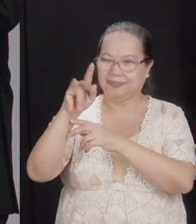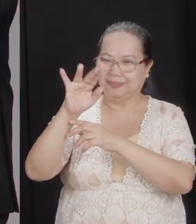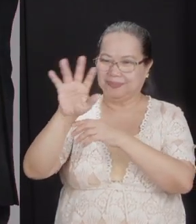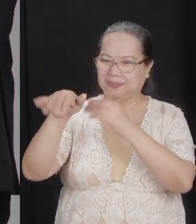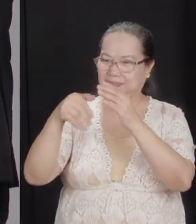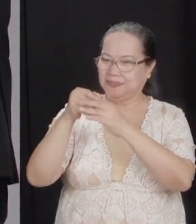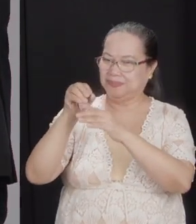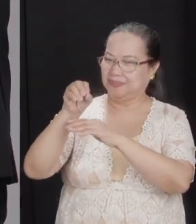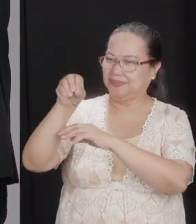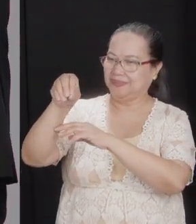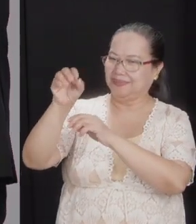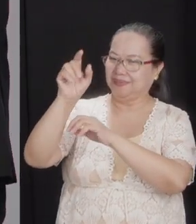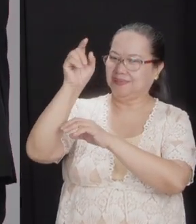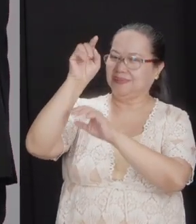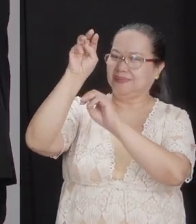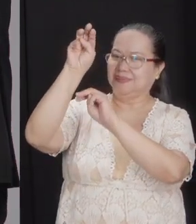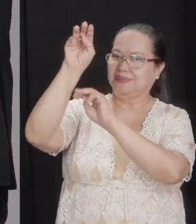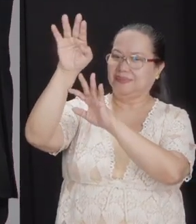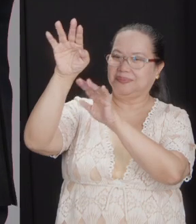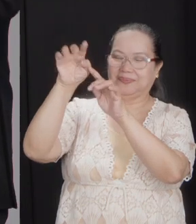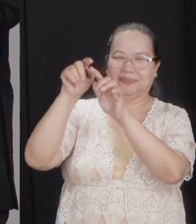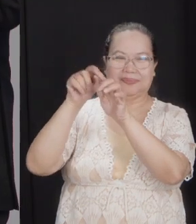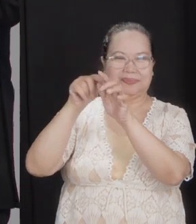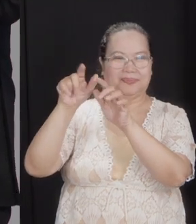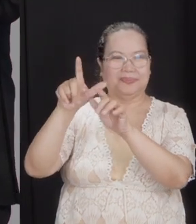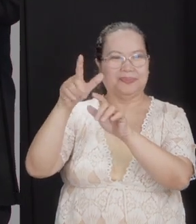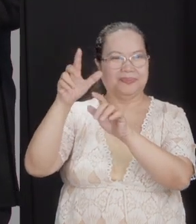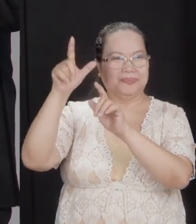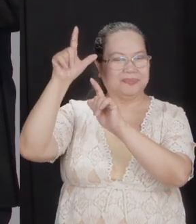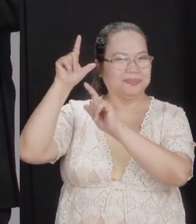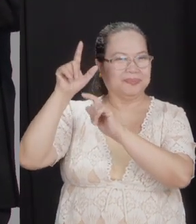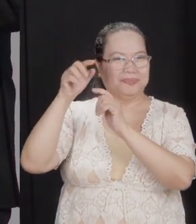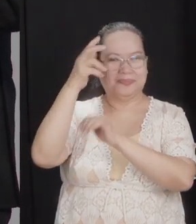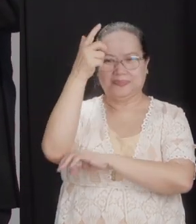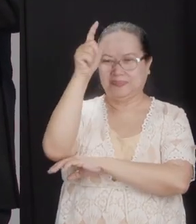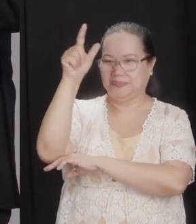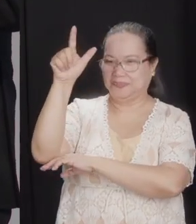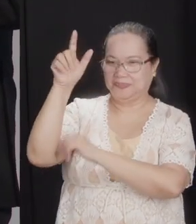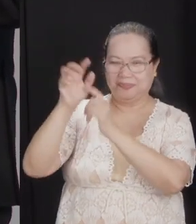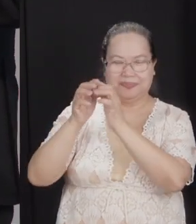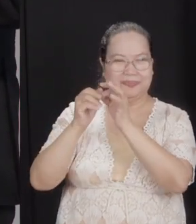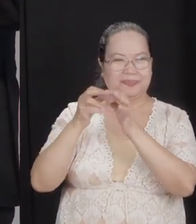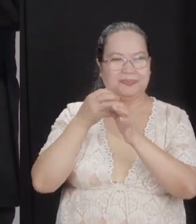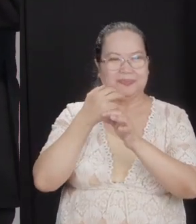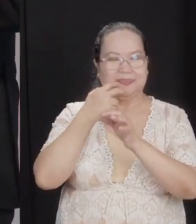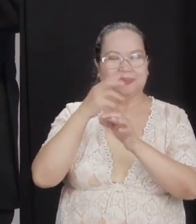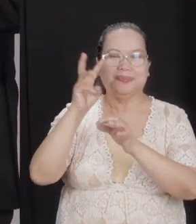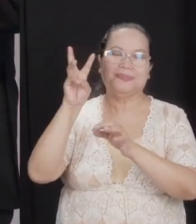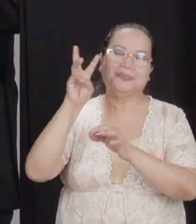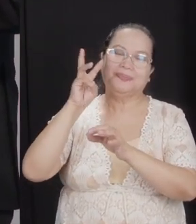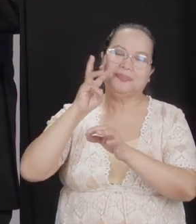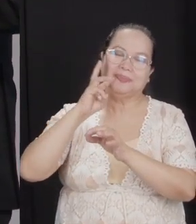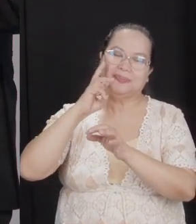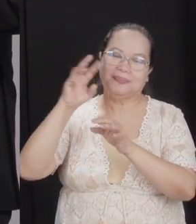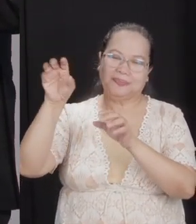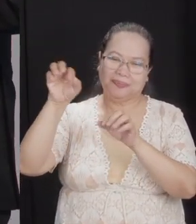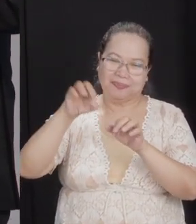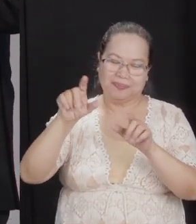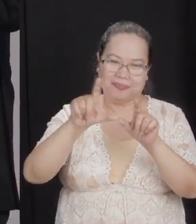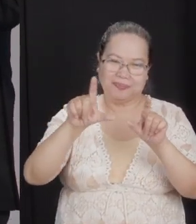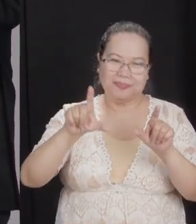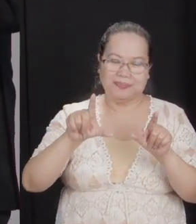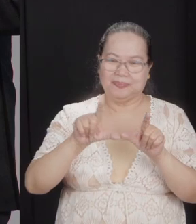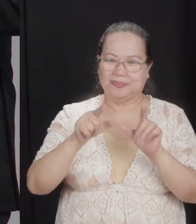the way up from the mountains of Lebanon. That's where it sources some of its water. It also has a lake here, the Lake of